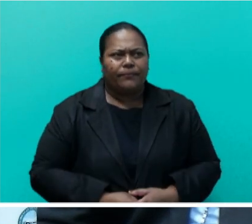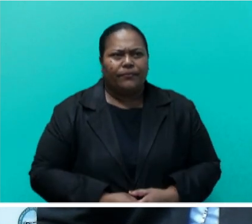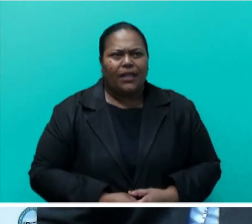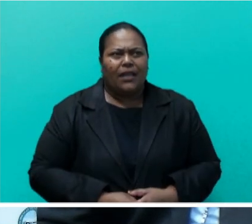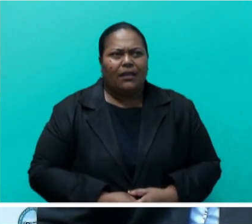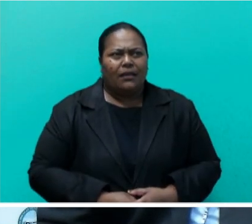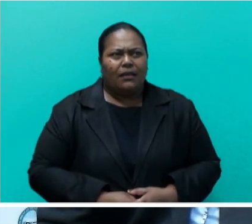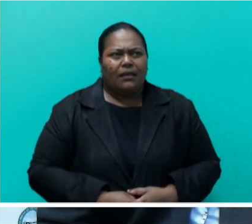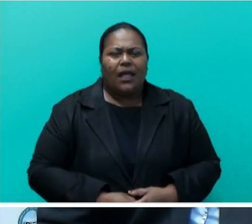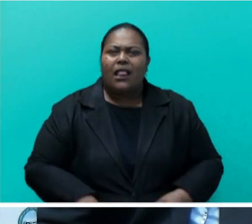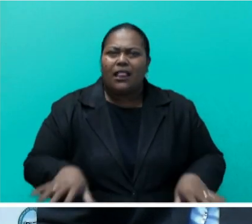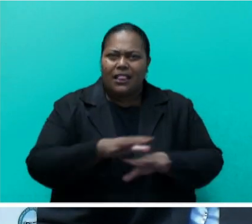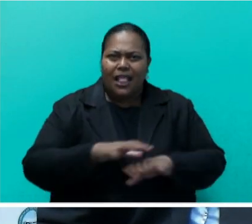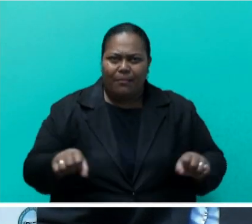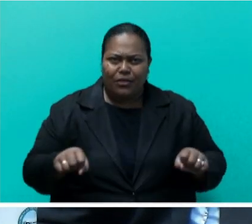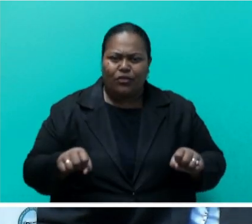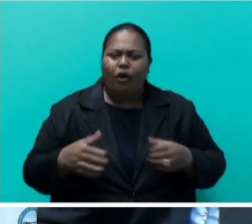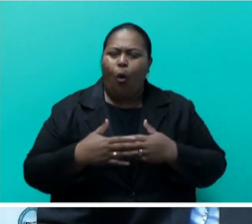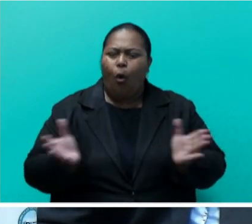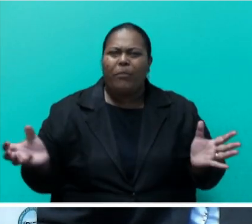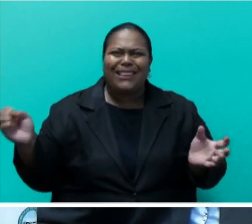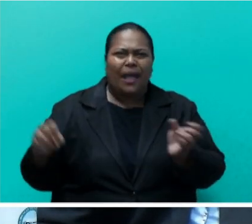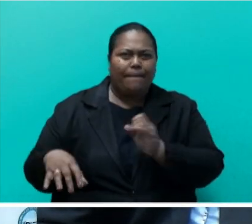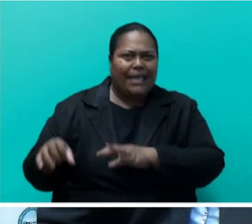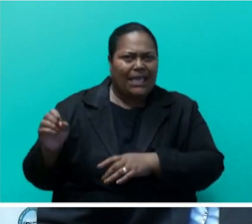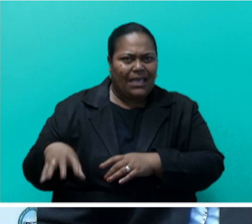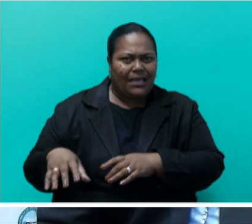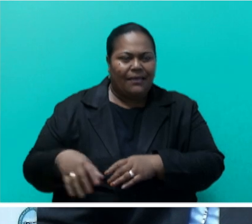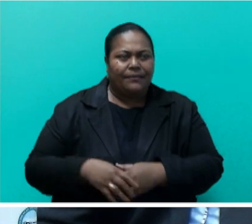associated with open dumping. Mr Speaker sir,